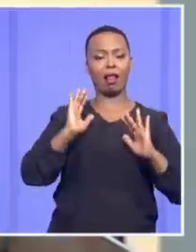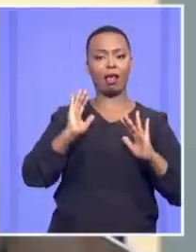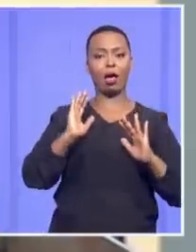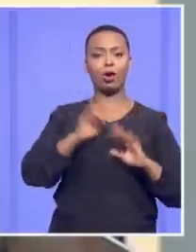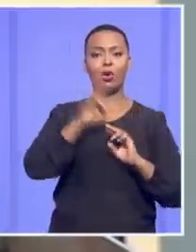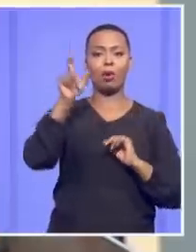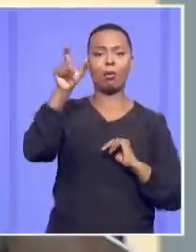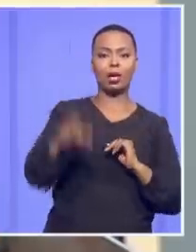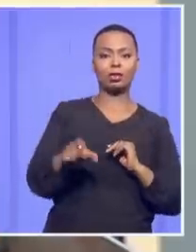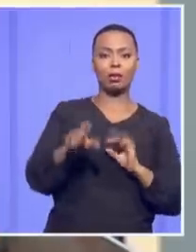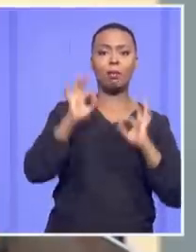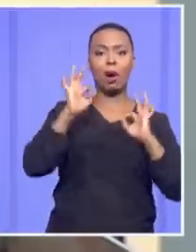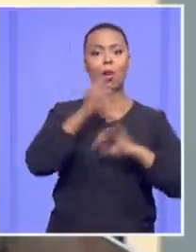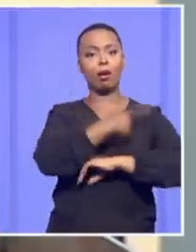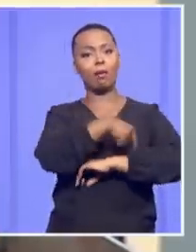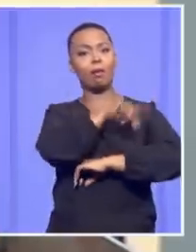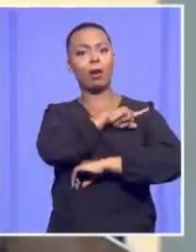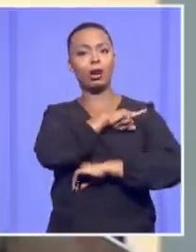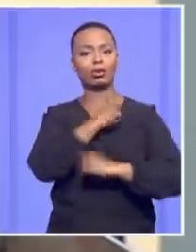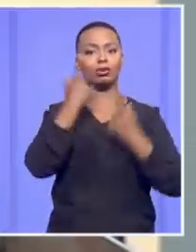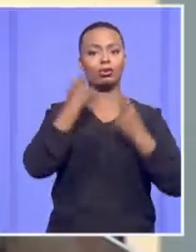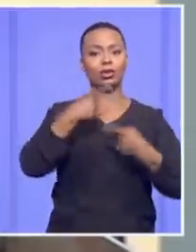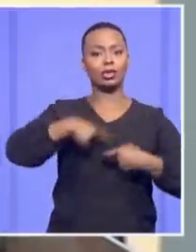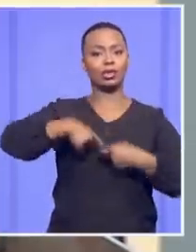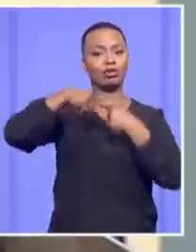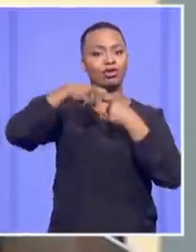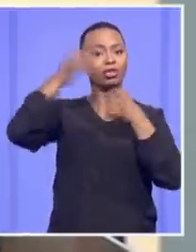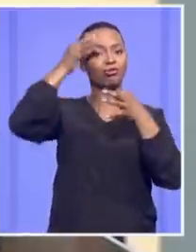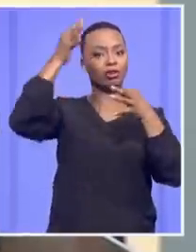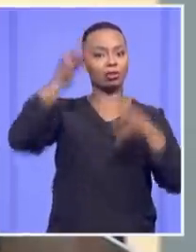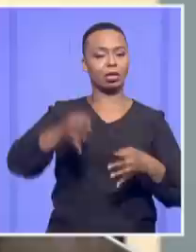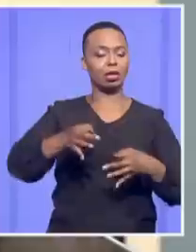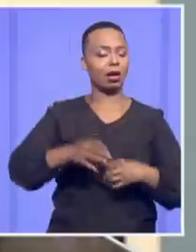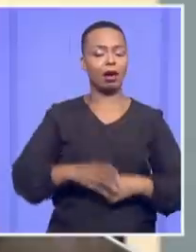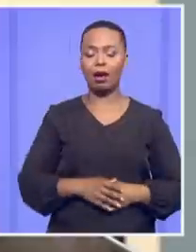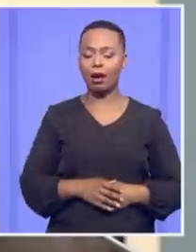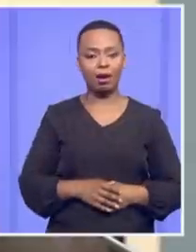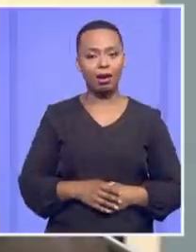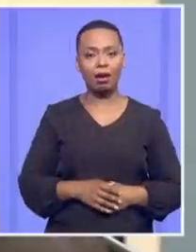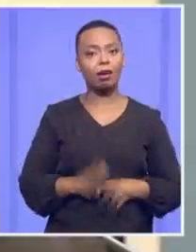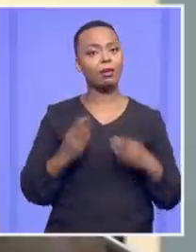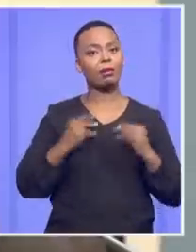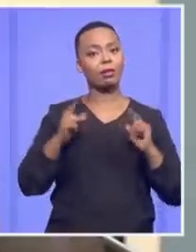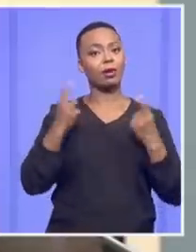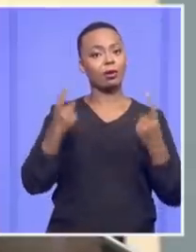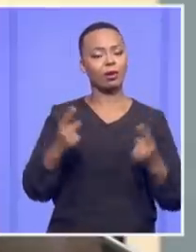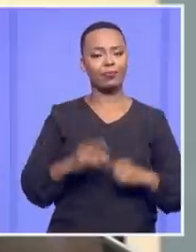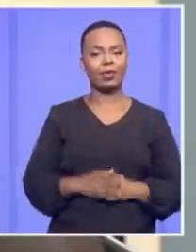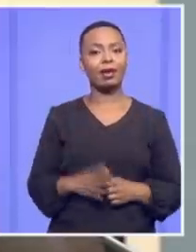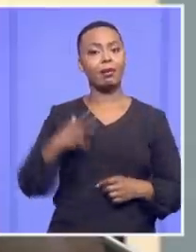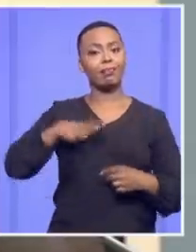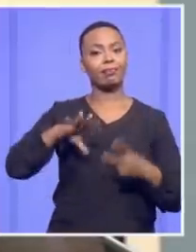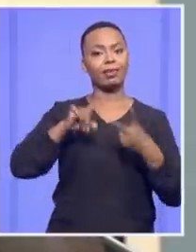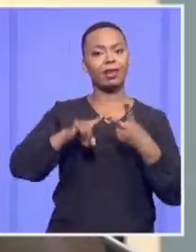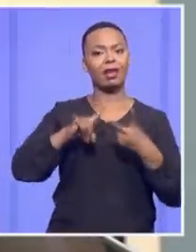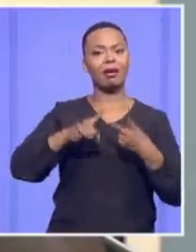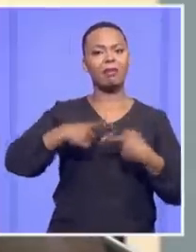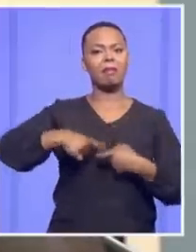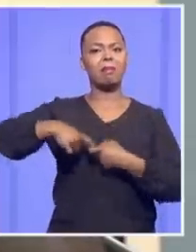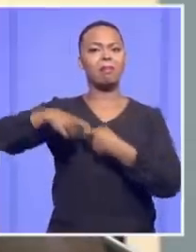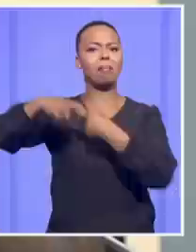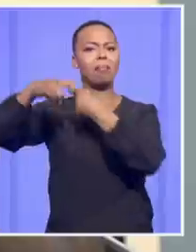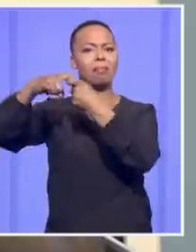one who is properly empowered to make the suspension decision, and it cannot leave us in a situation where, pending that decision,